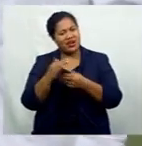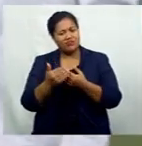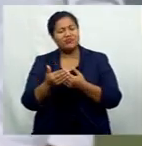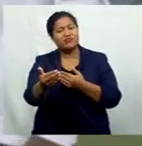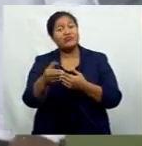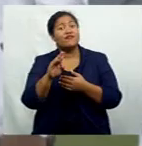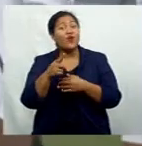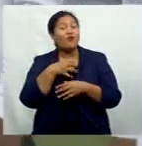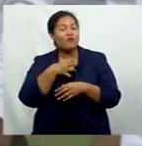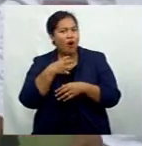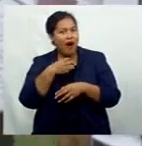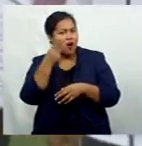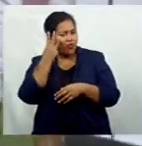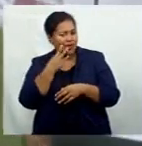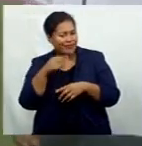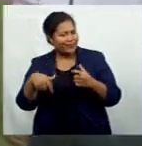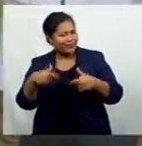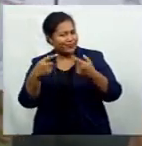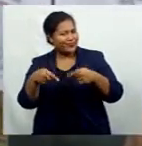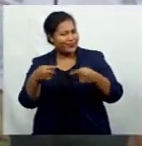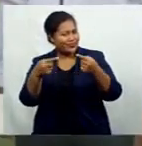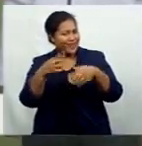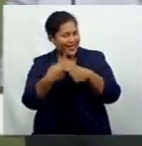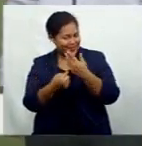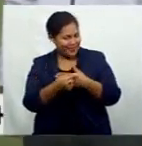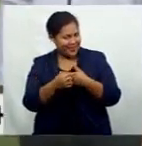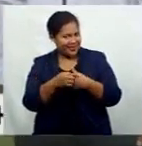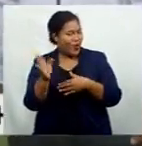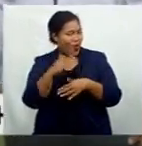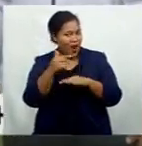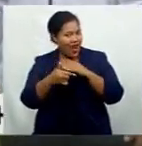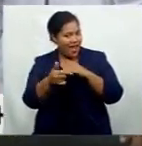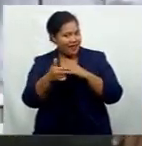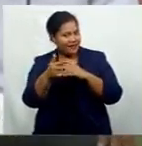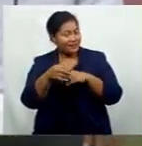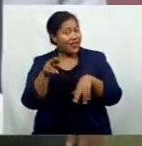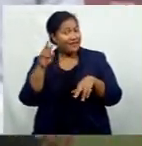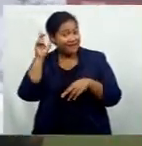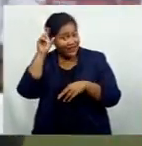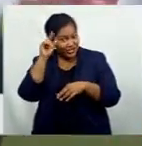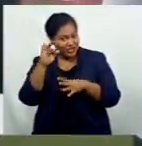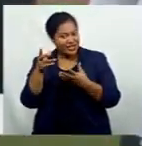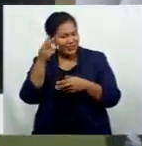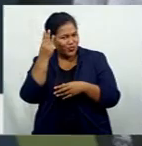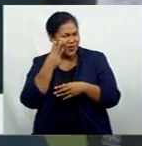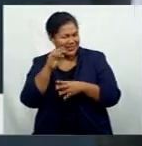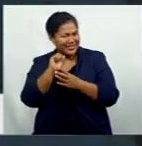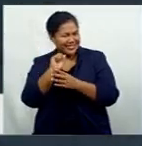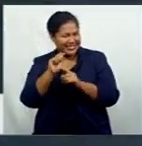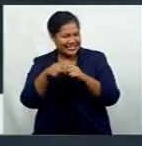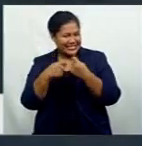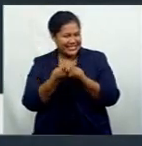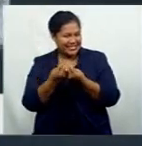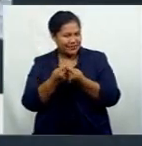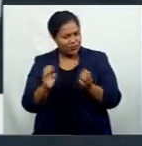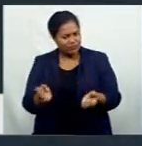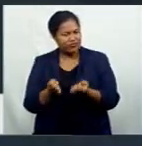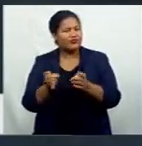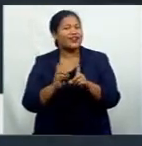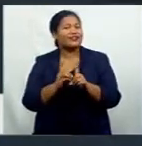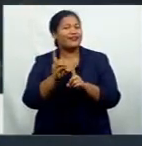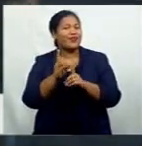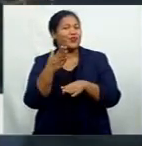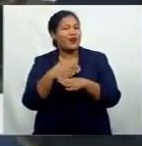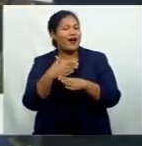women's competitions at all levels. The Fijianas' bronze medal finish at the Tokyo Olympics has further boosted development efforts.